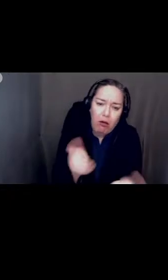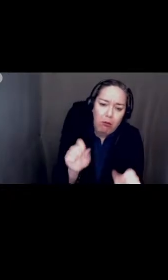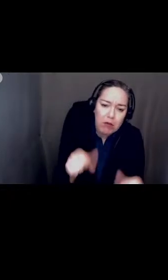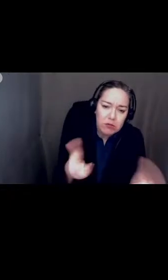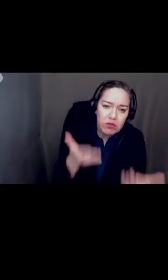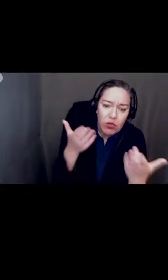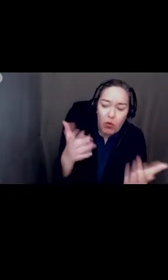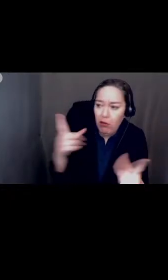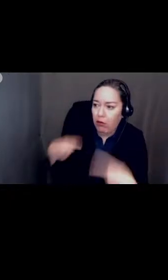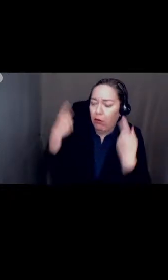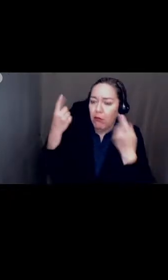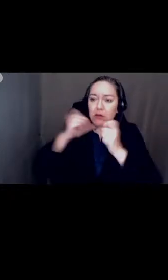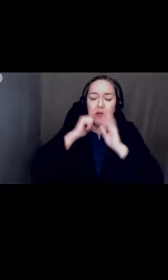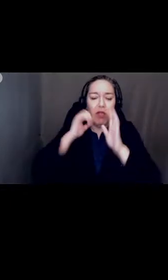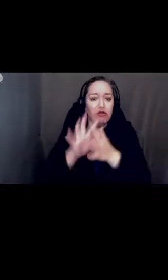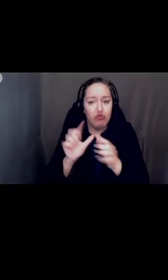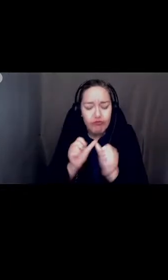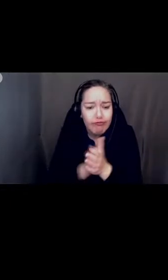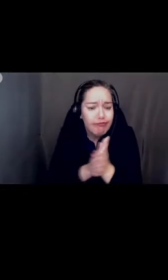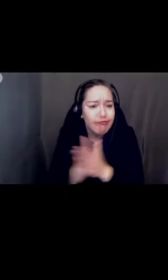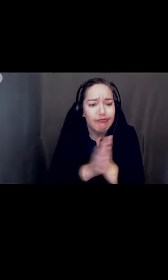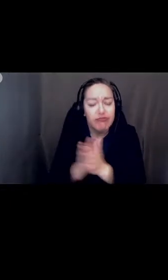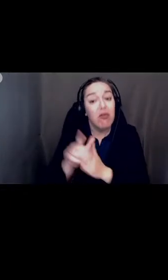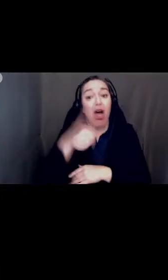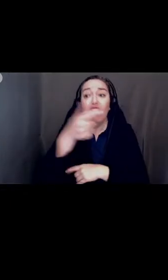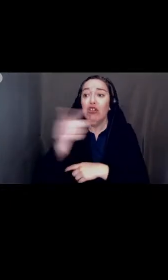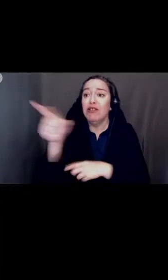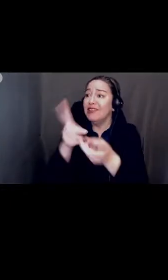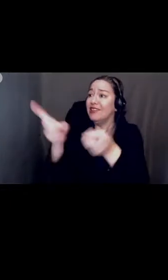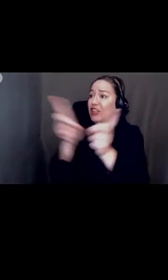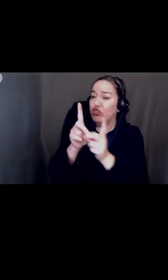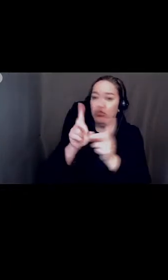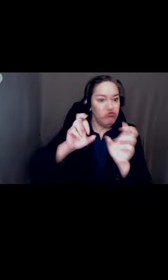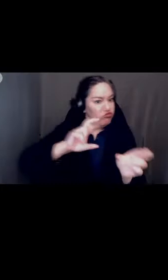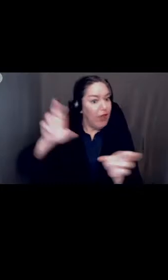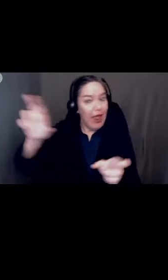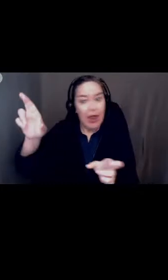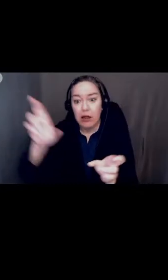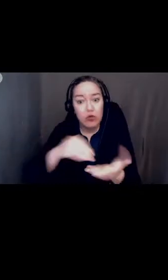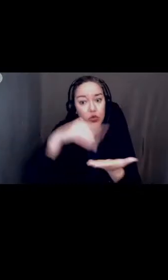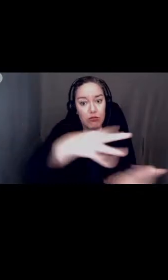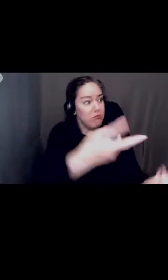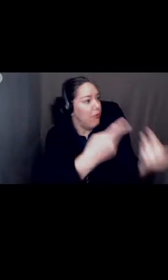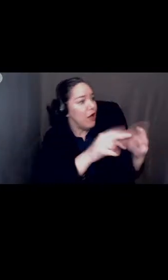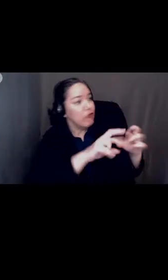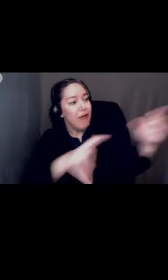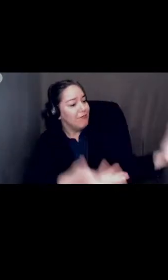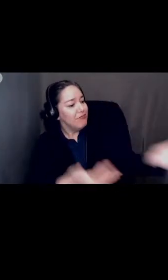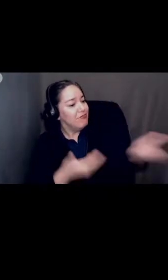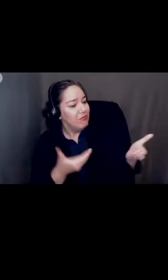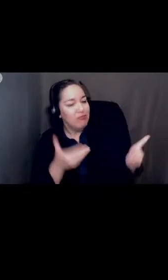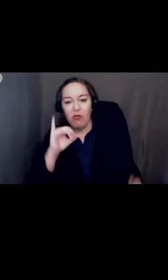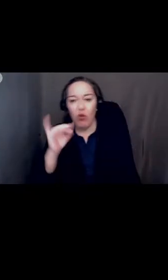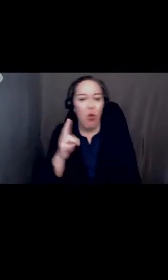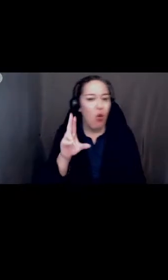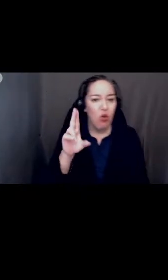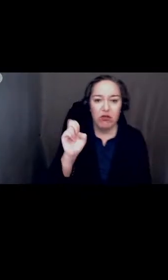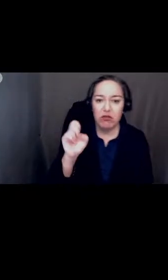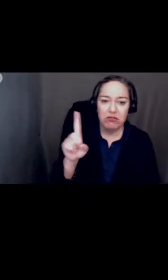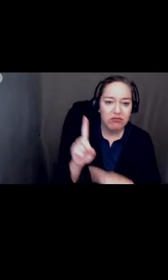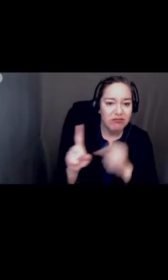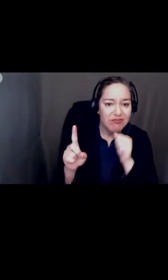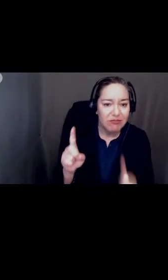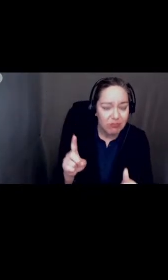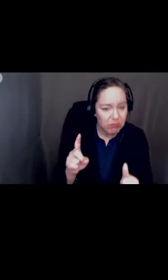and acknowledged when other districts were ready and prepared for their students to come back with open arms but not the colton school district we are going to